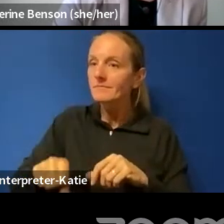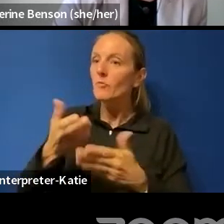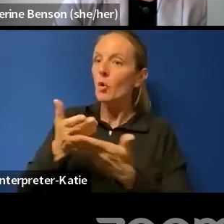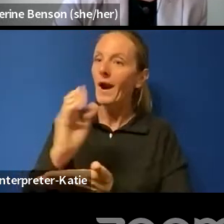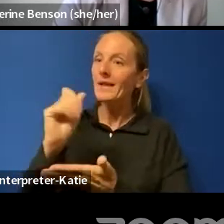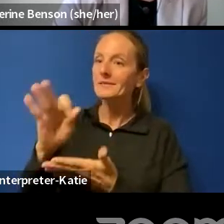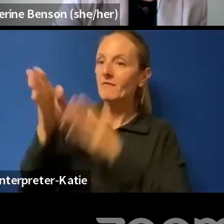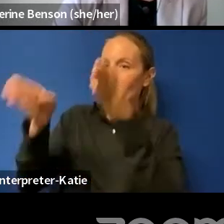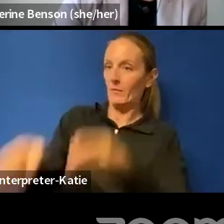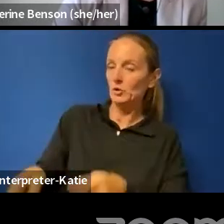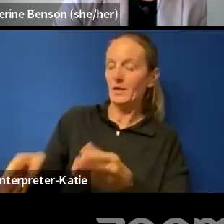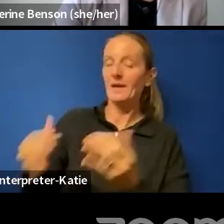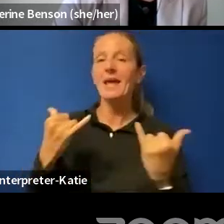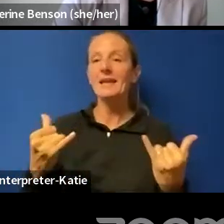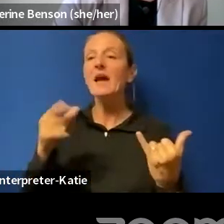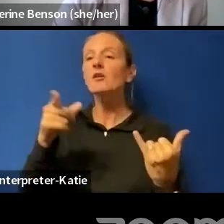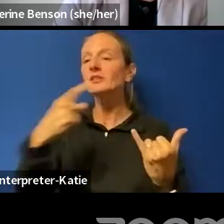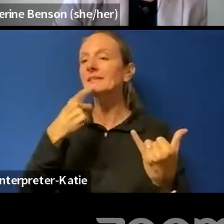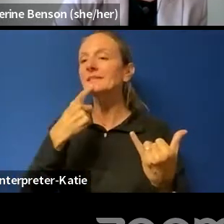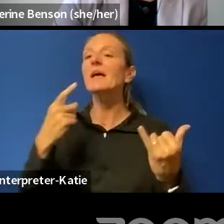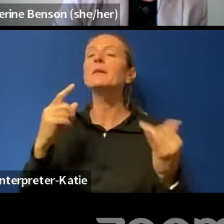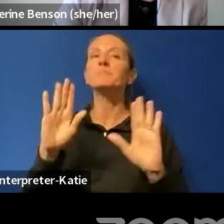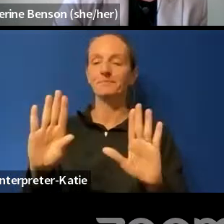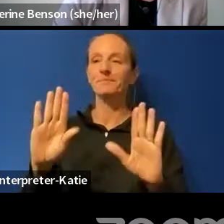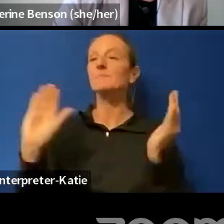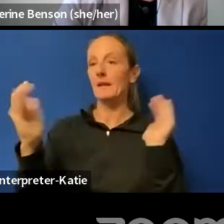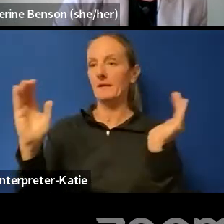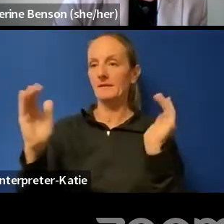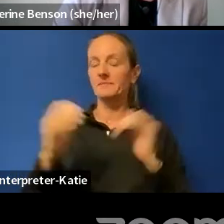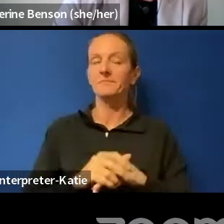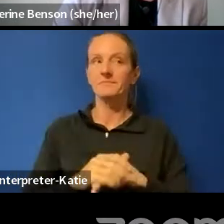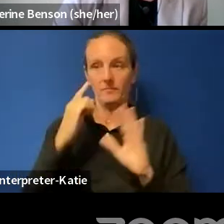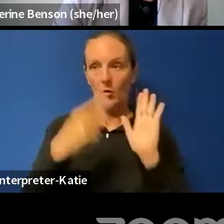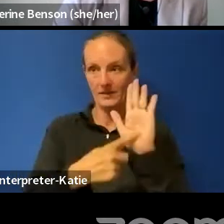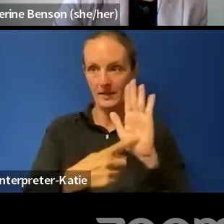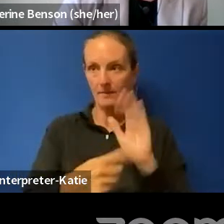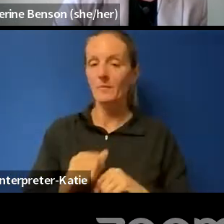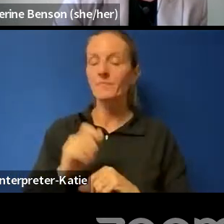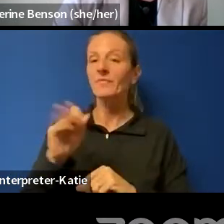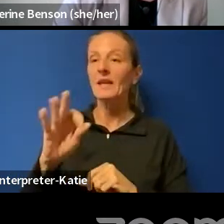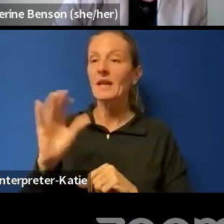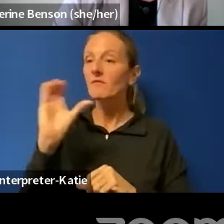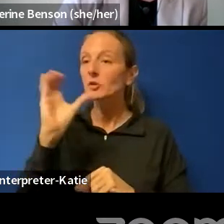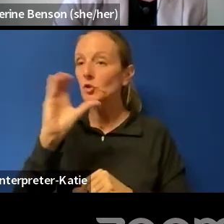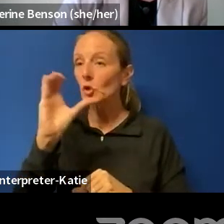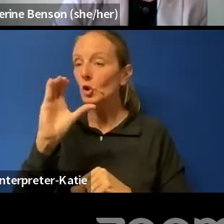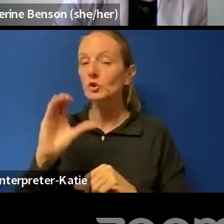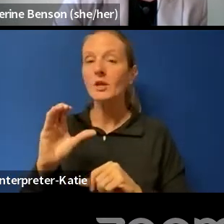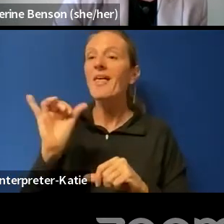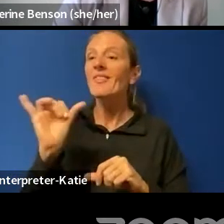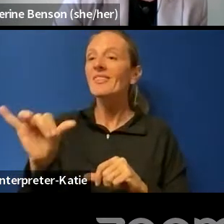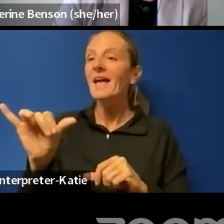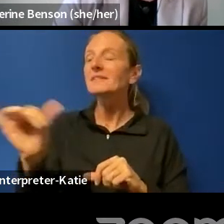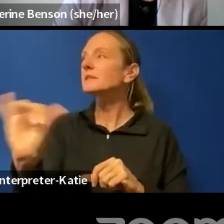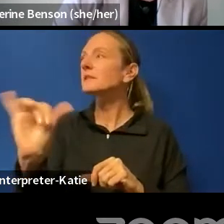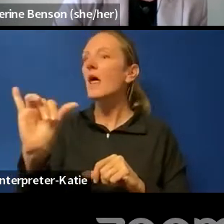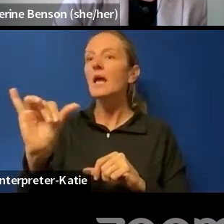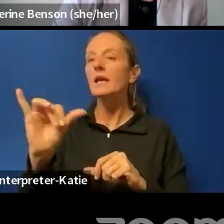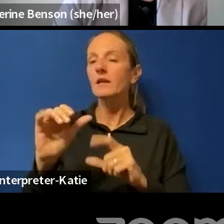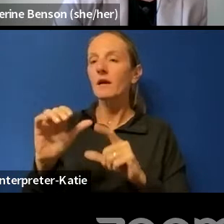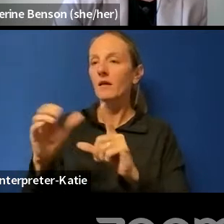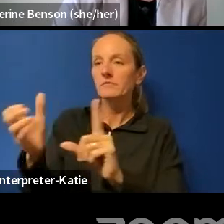suggested the following analogy that such a search power was actually akin to searching someone incident to arrest,